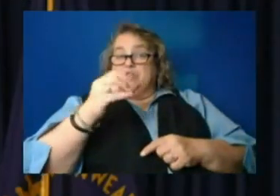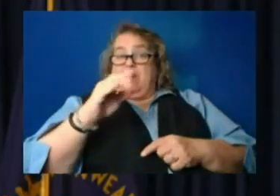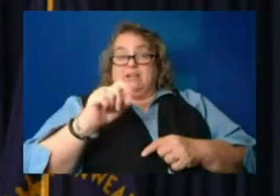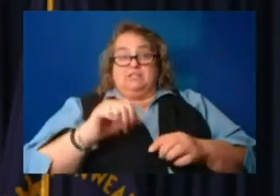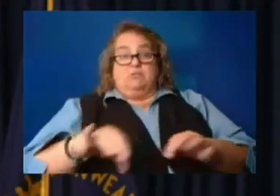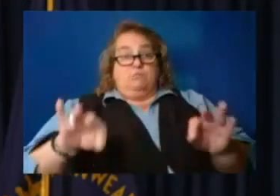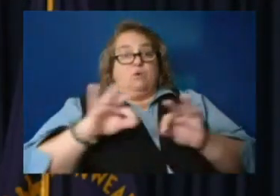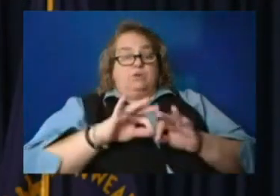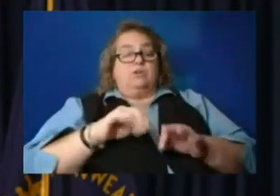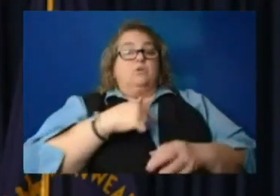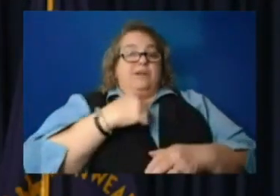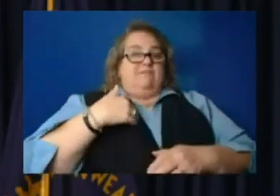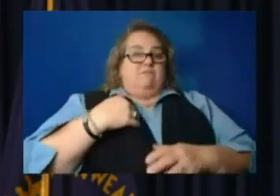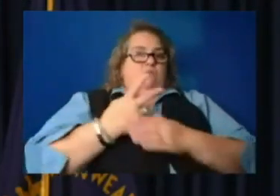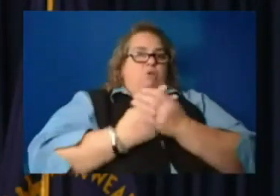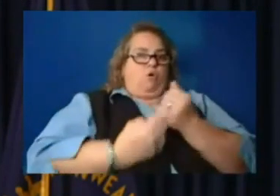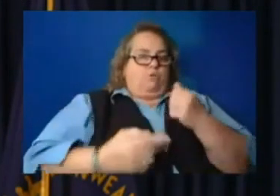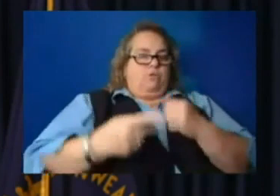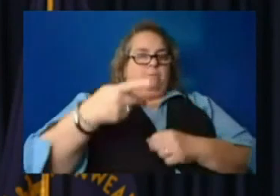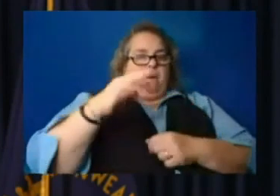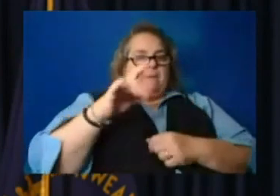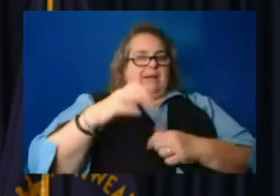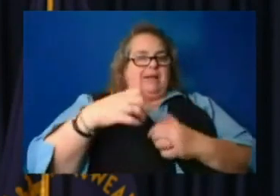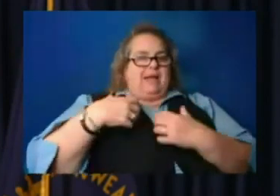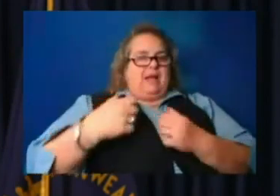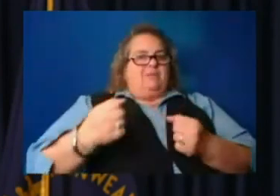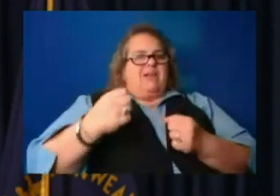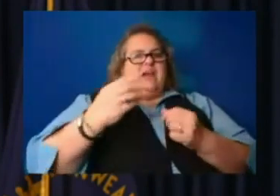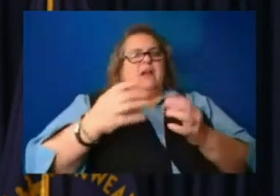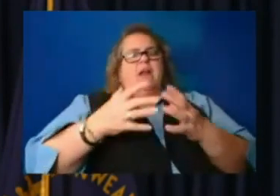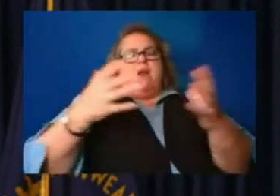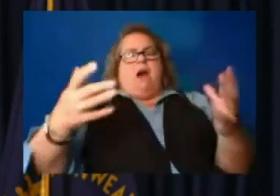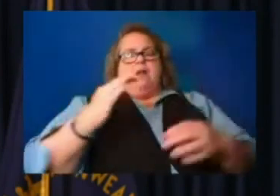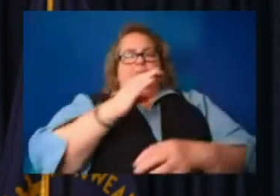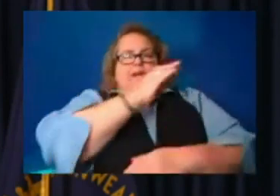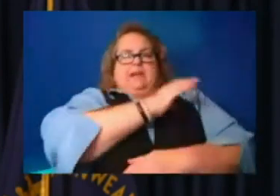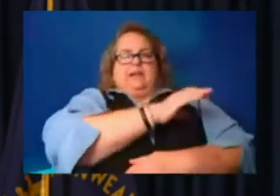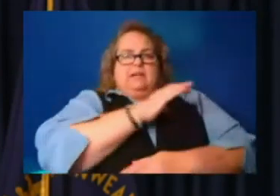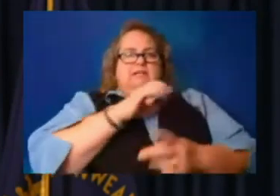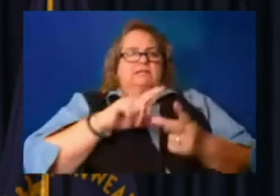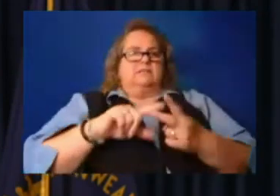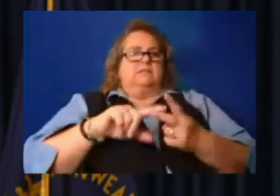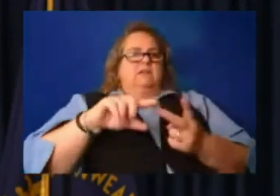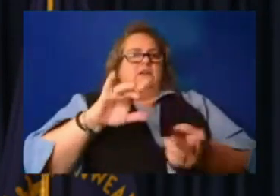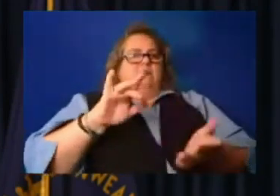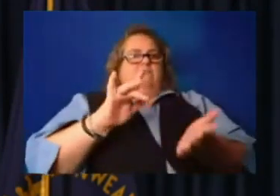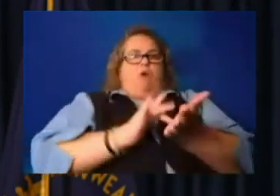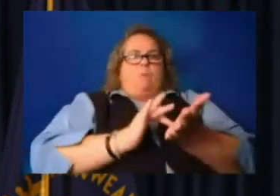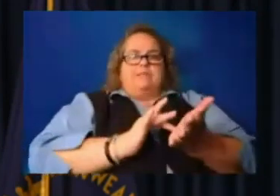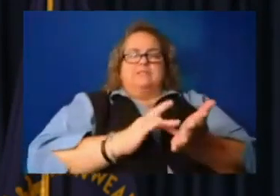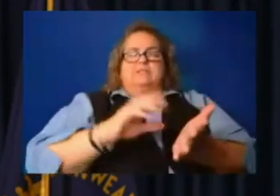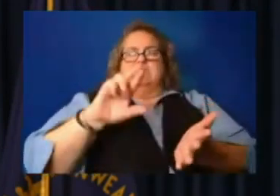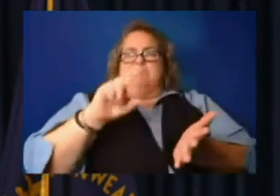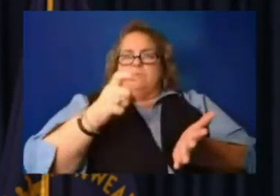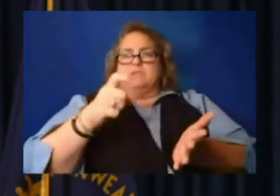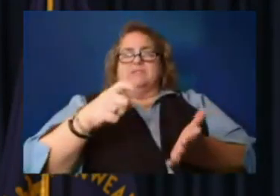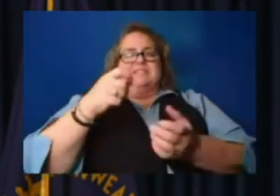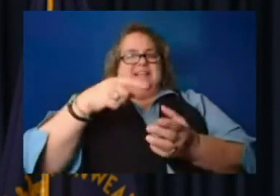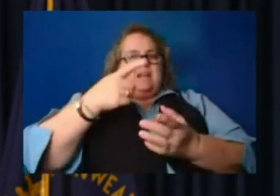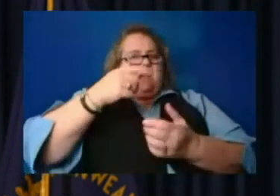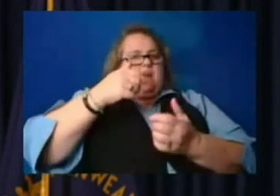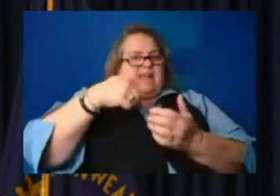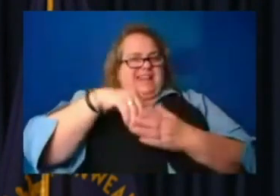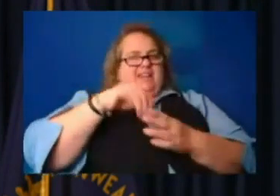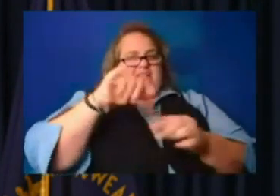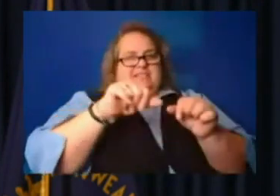health and a ton of clinics, pharmacists, et cetera, in these areas, uh, working really hard.